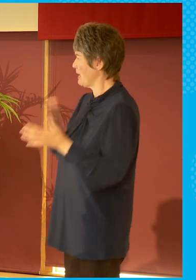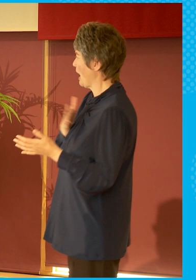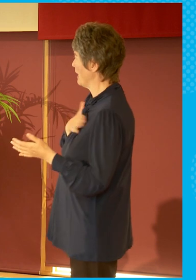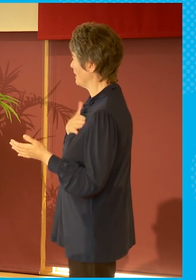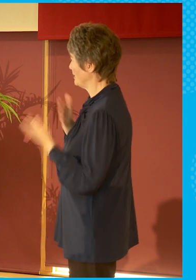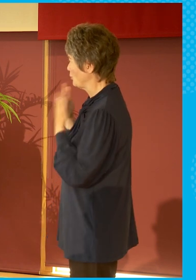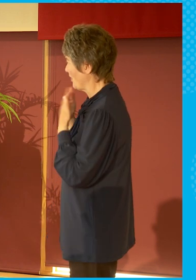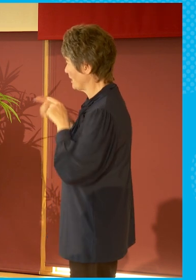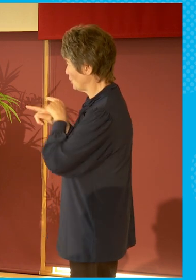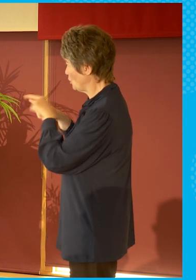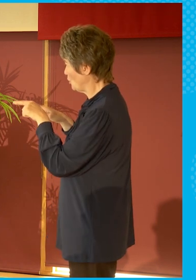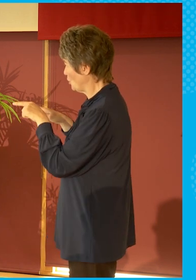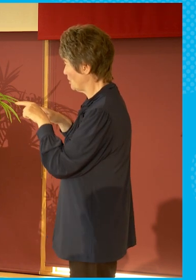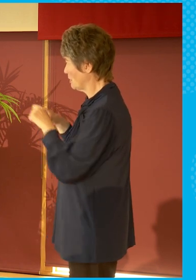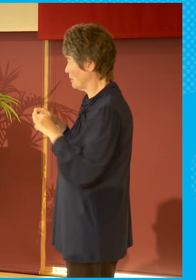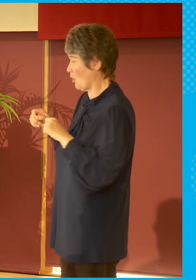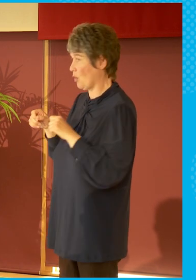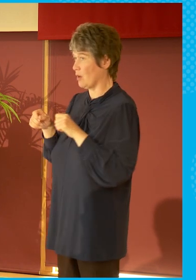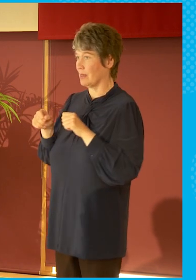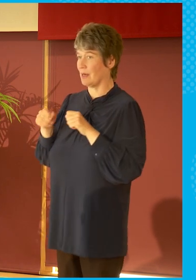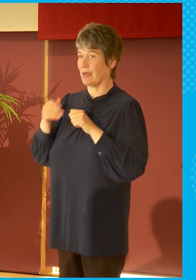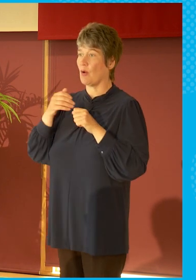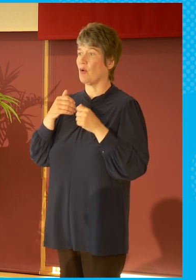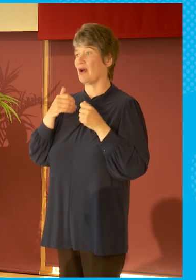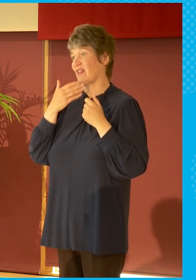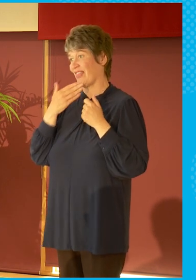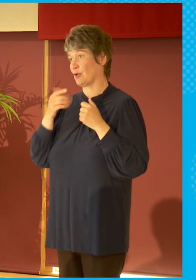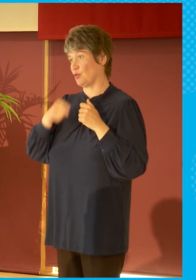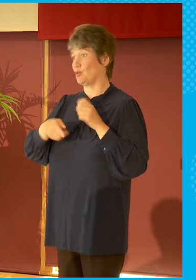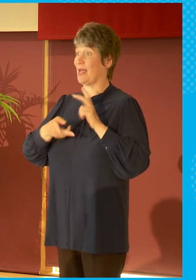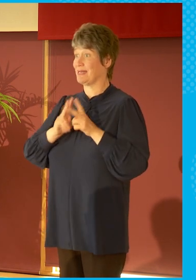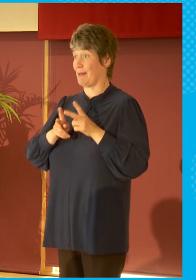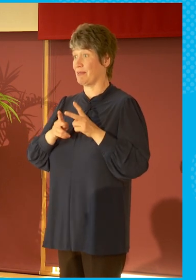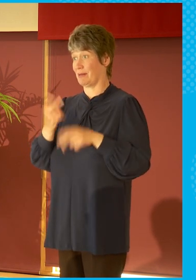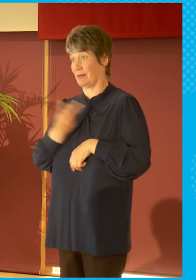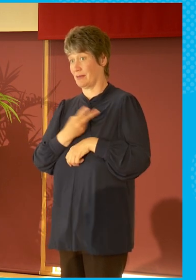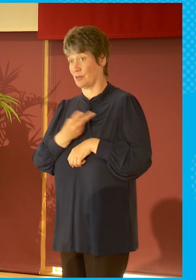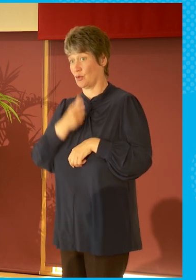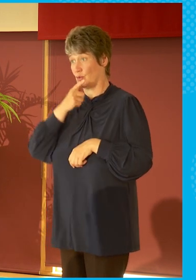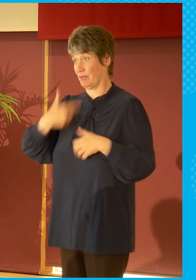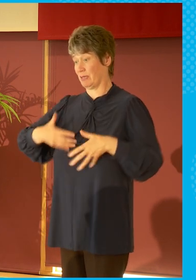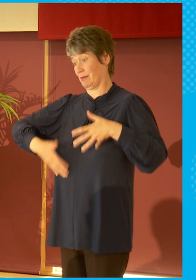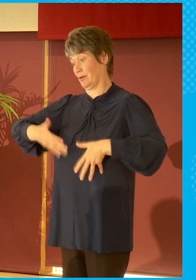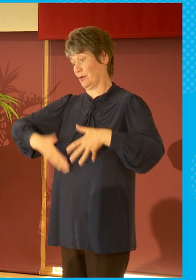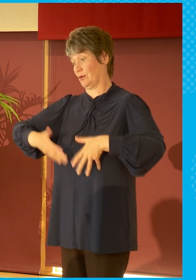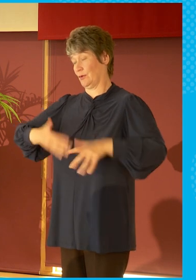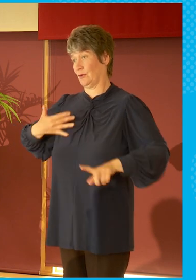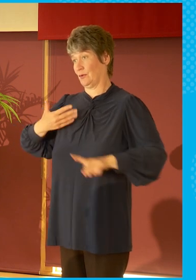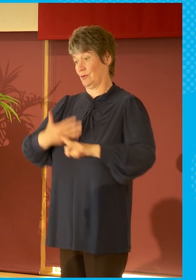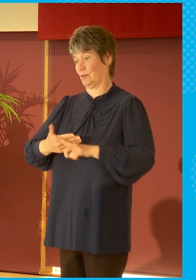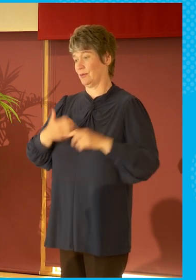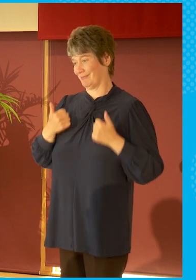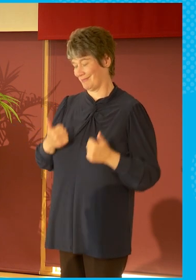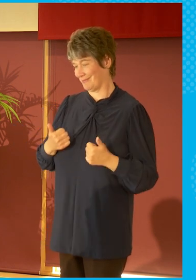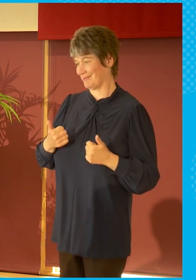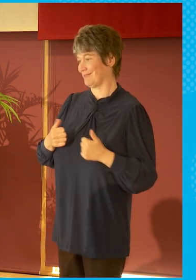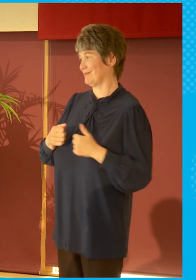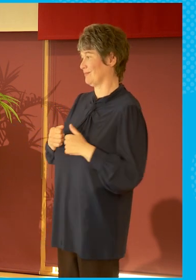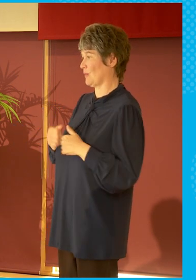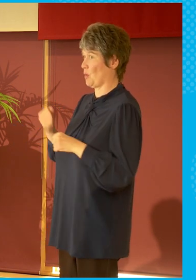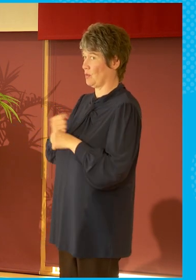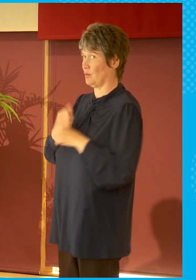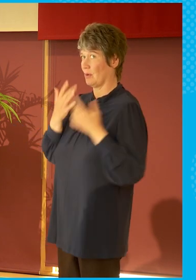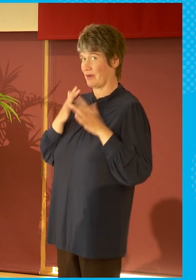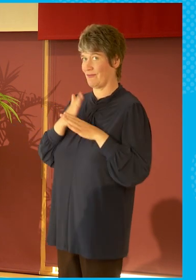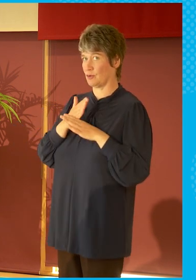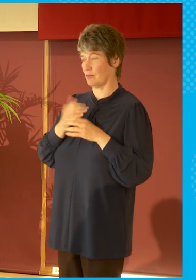And also to say a particular thanks to Heather and Mags who have been signing for us throughout the event and doing a wonderful job. So